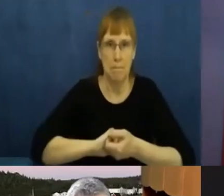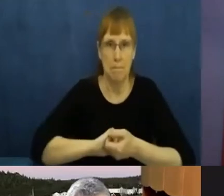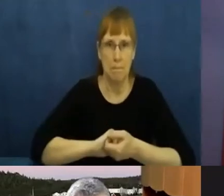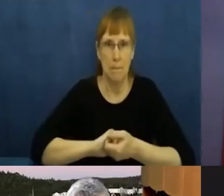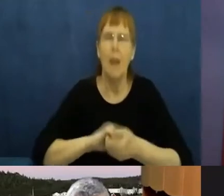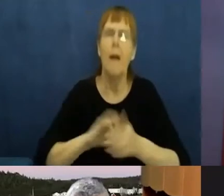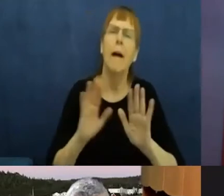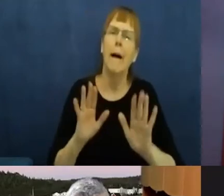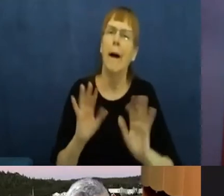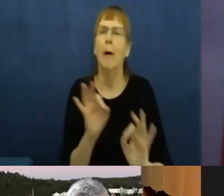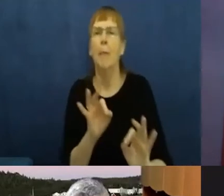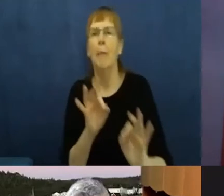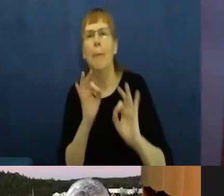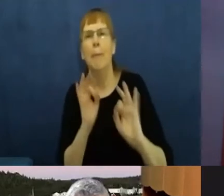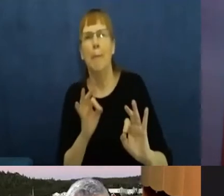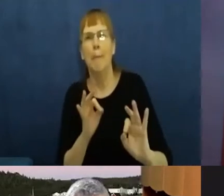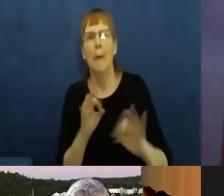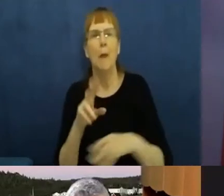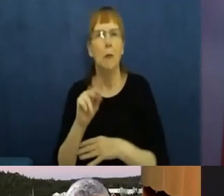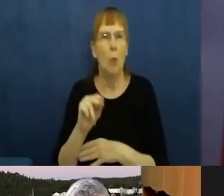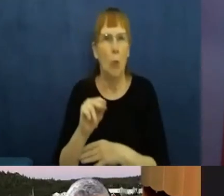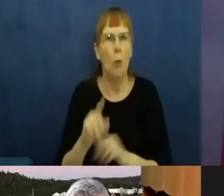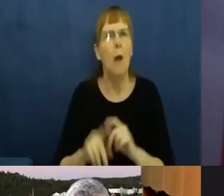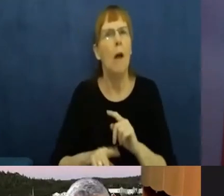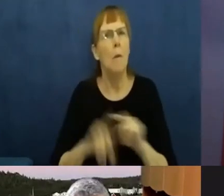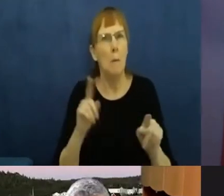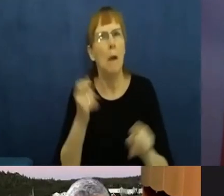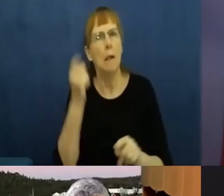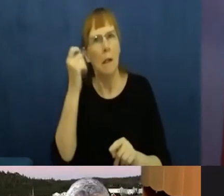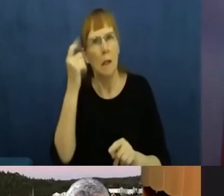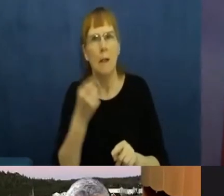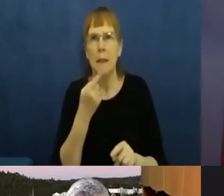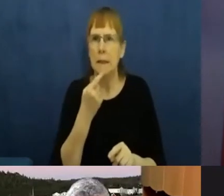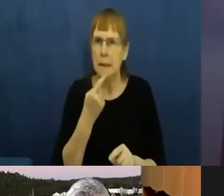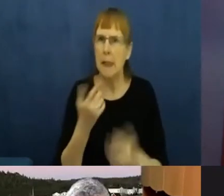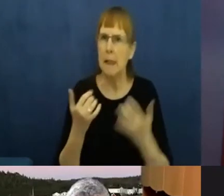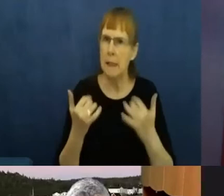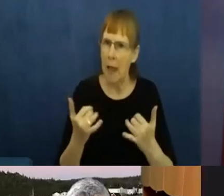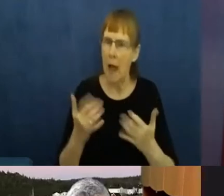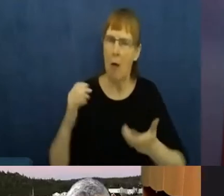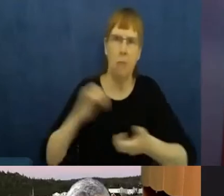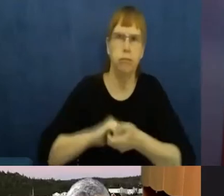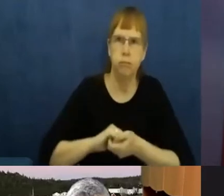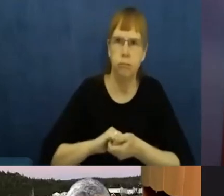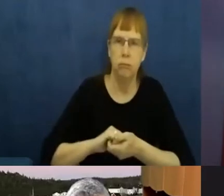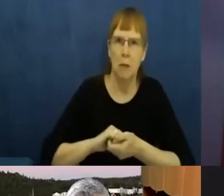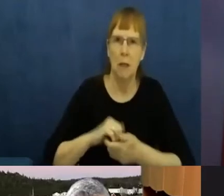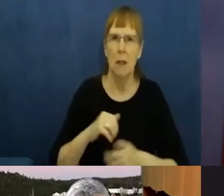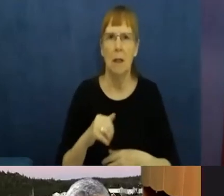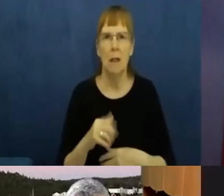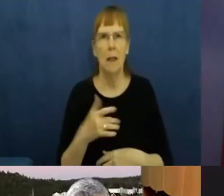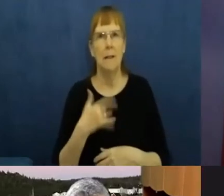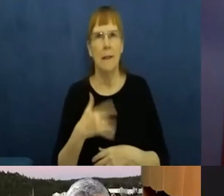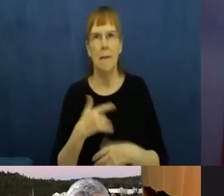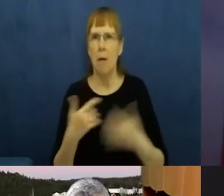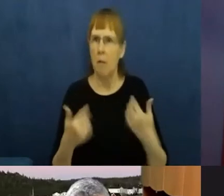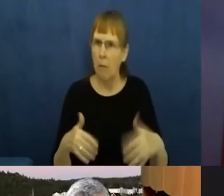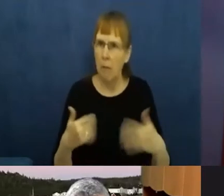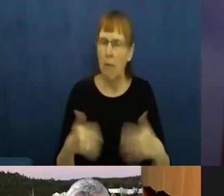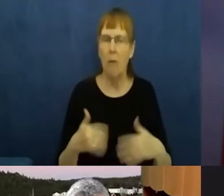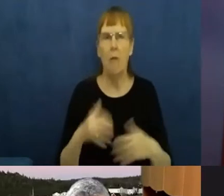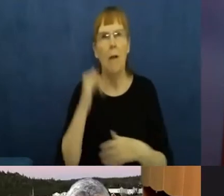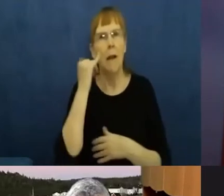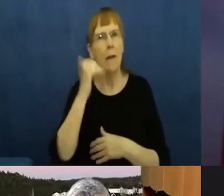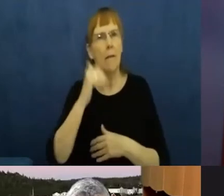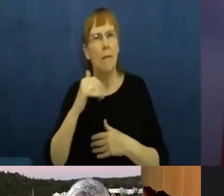consistently about, you know, wouldn't it be wonderful if all levels of government, all orders of government